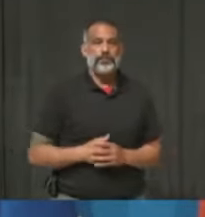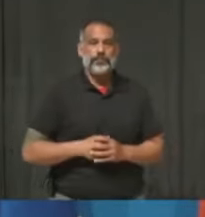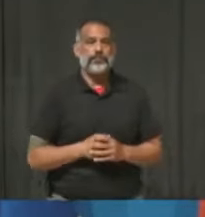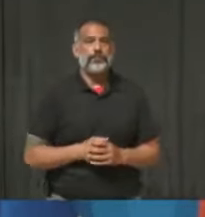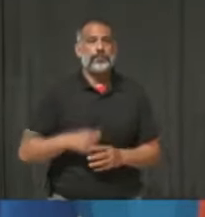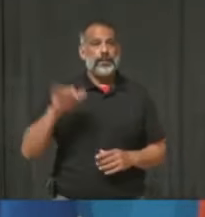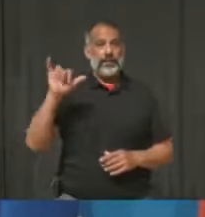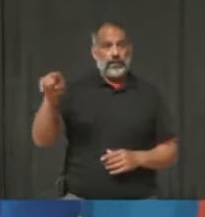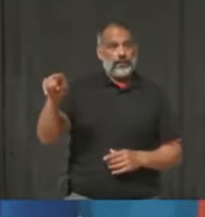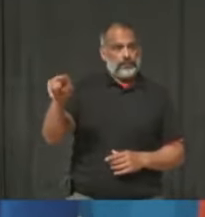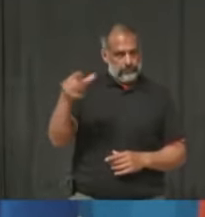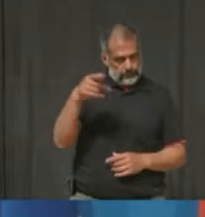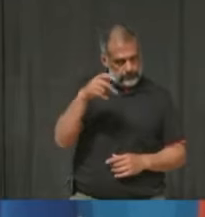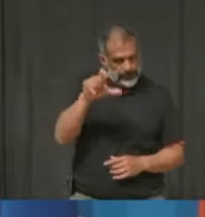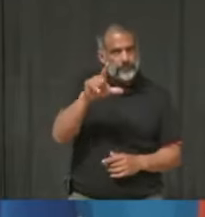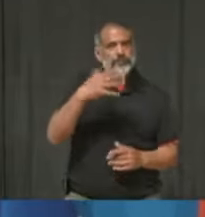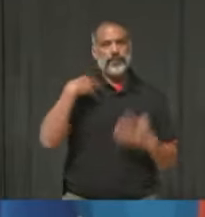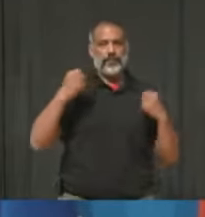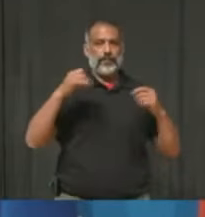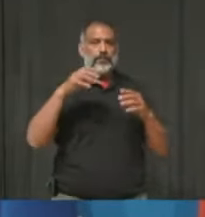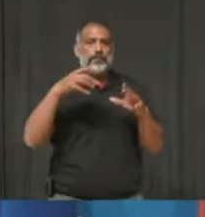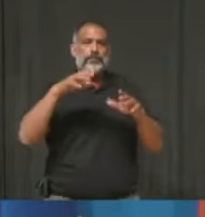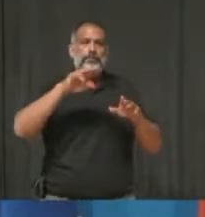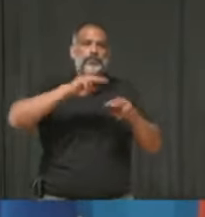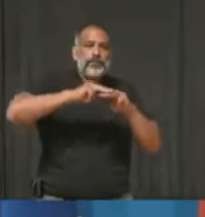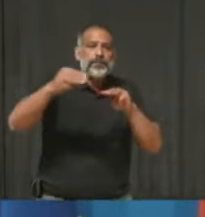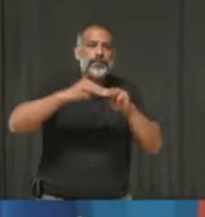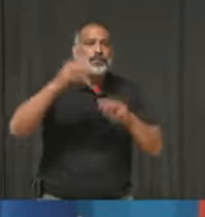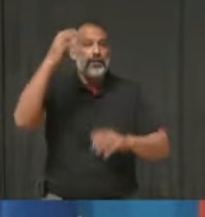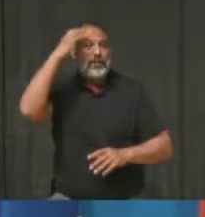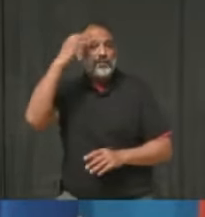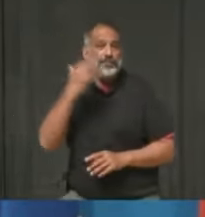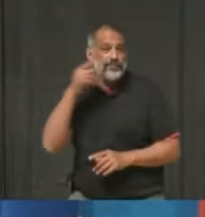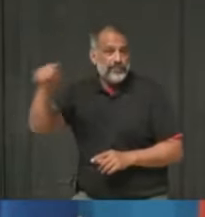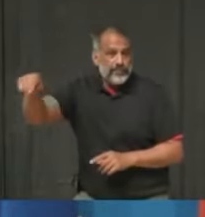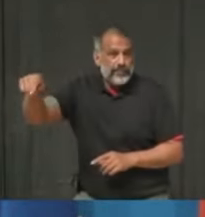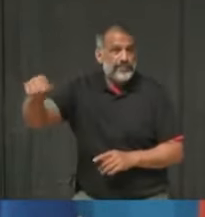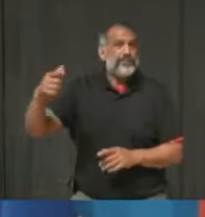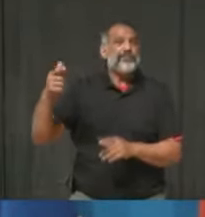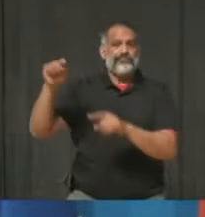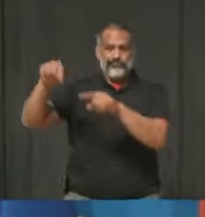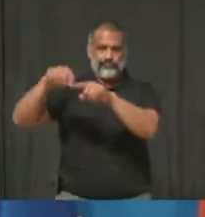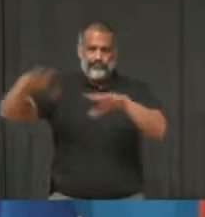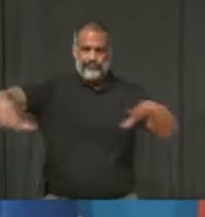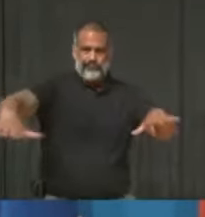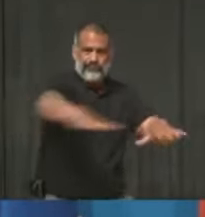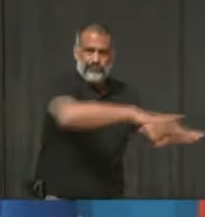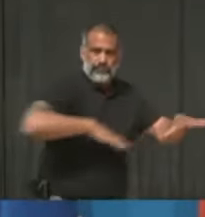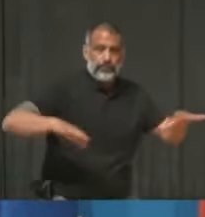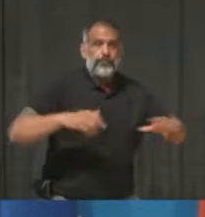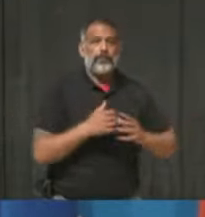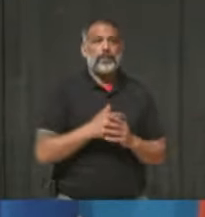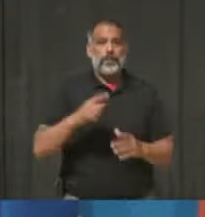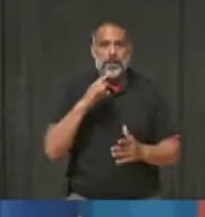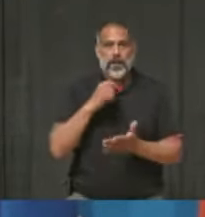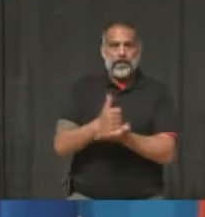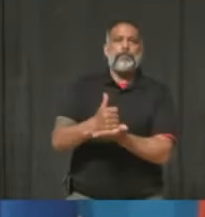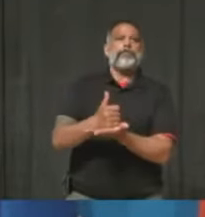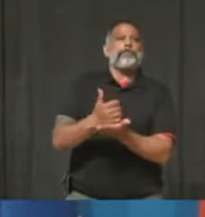as well as the team at Trillium Health Partners for the incredible work that they're doing in getting our community vaccinated.